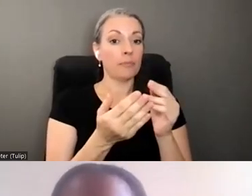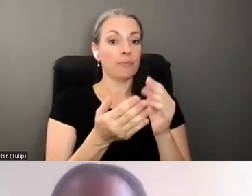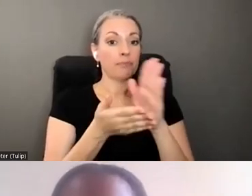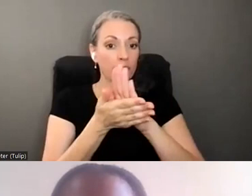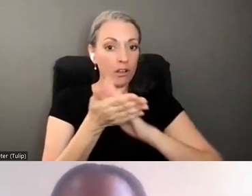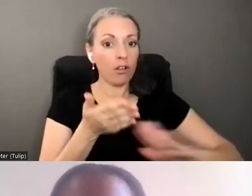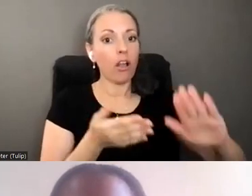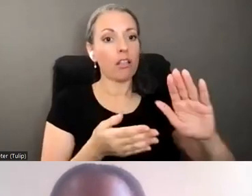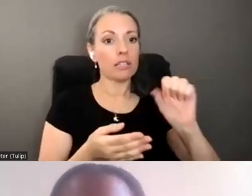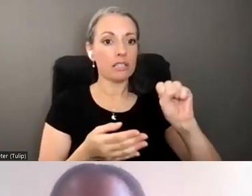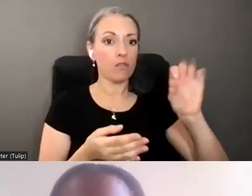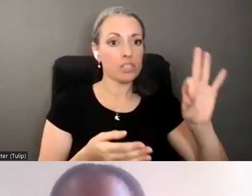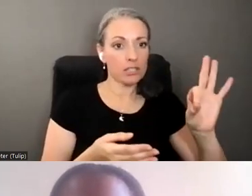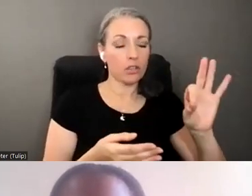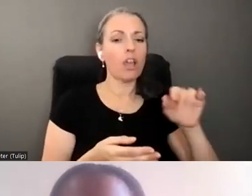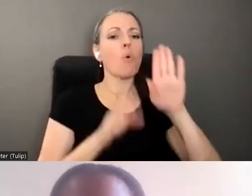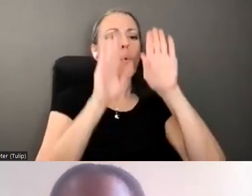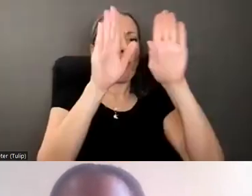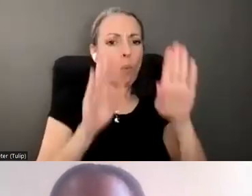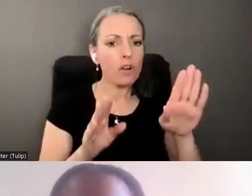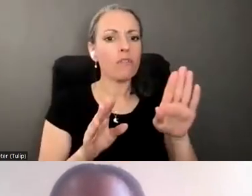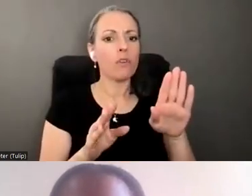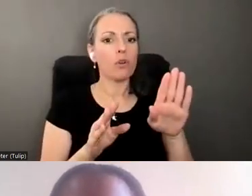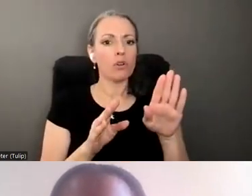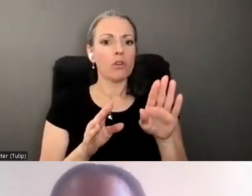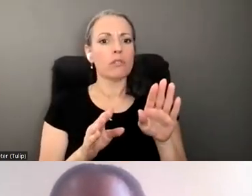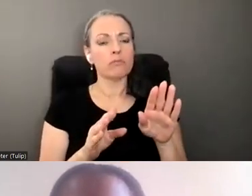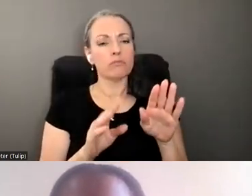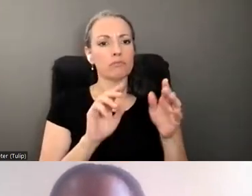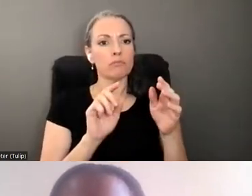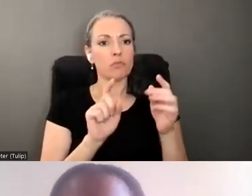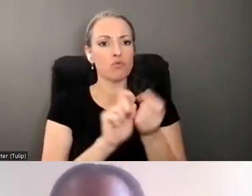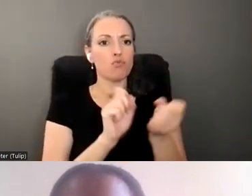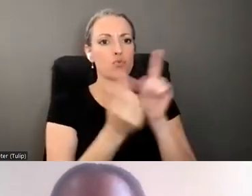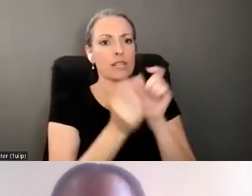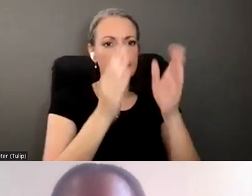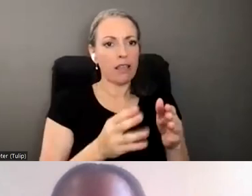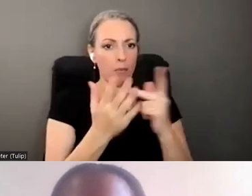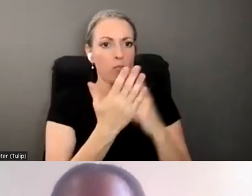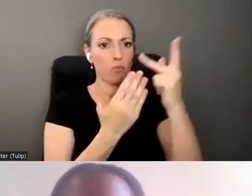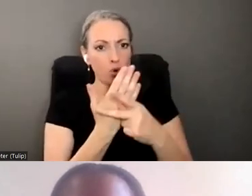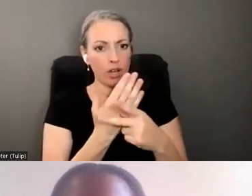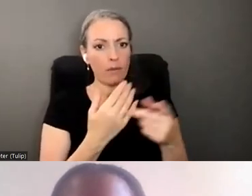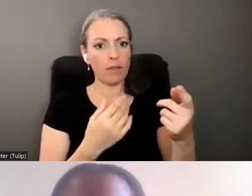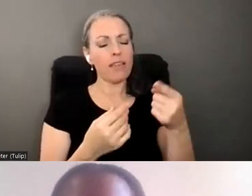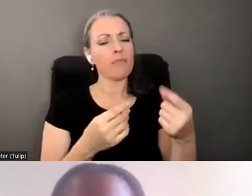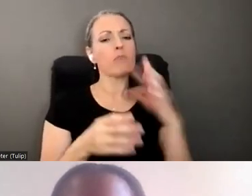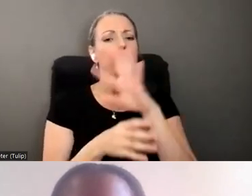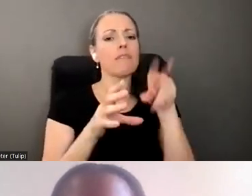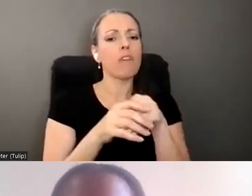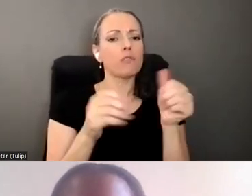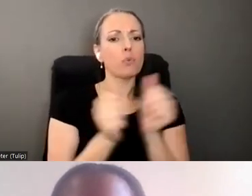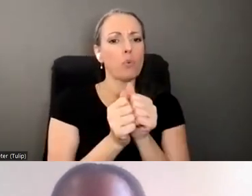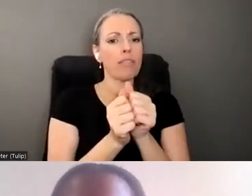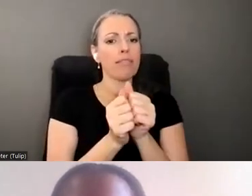medical translator program, and we did some work with their advocates around elder abuse and neglect. And it was really